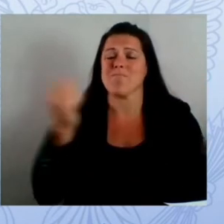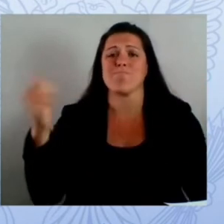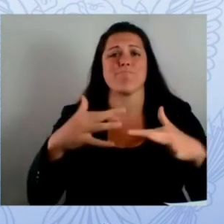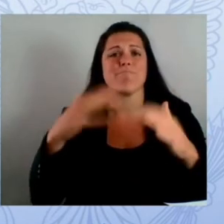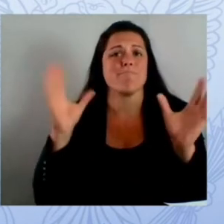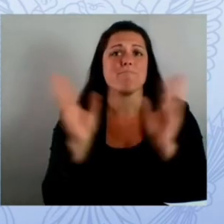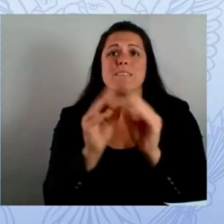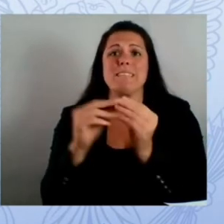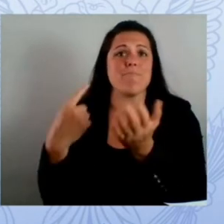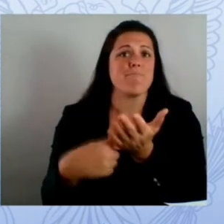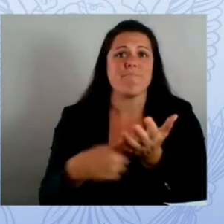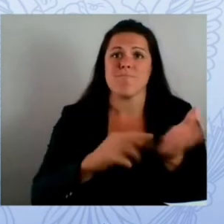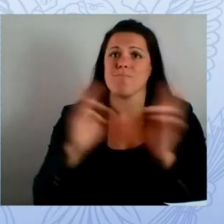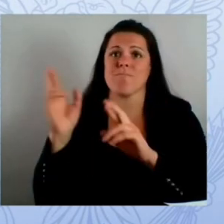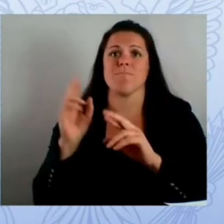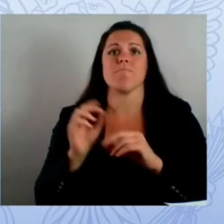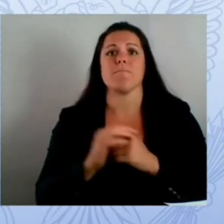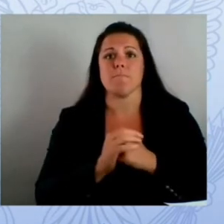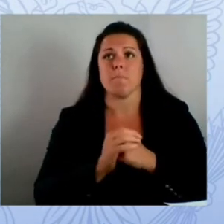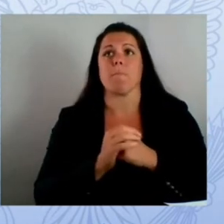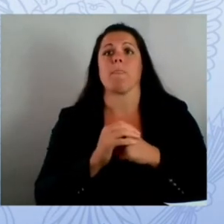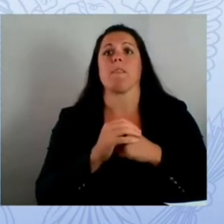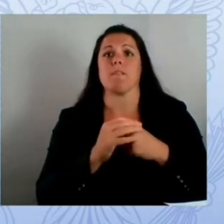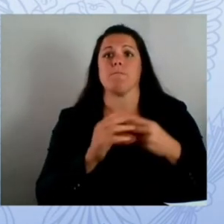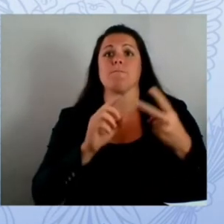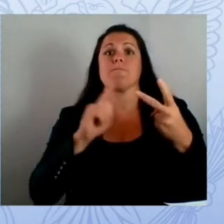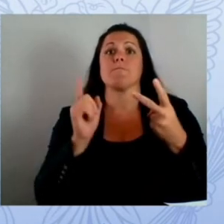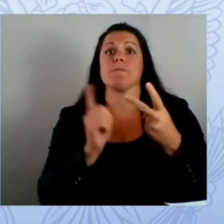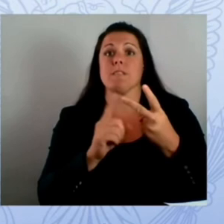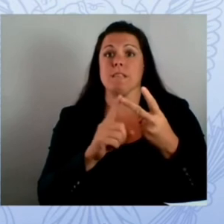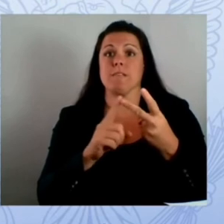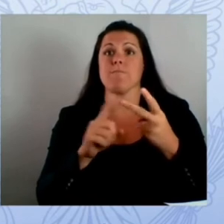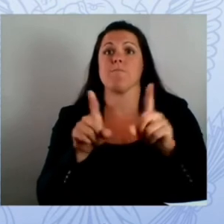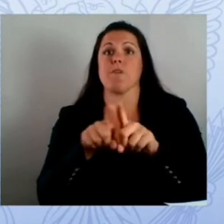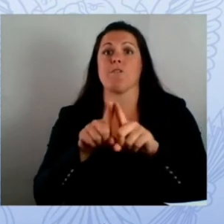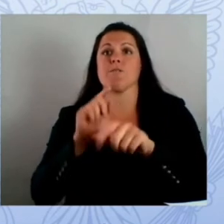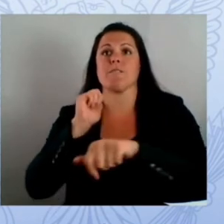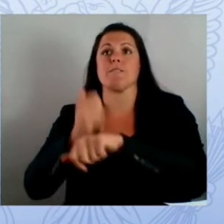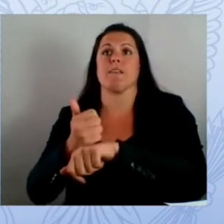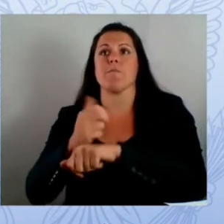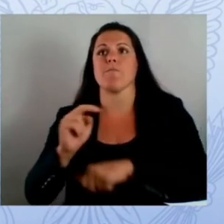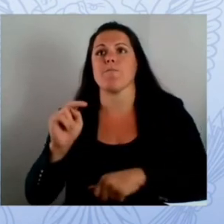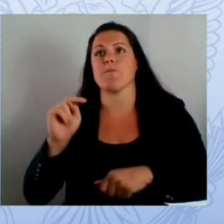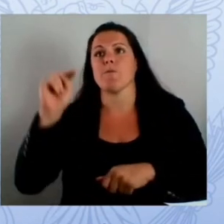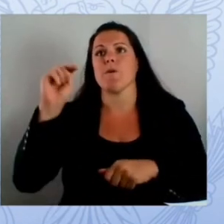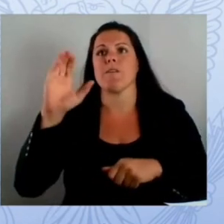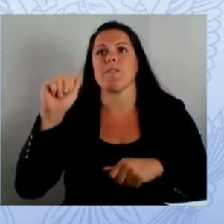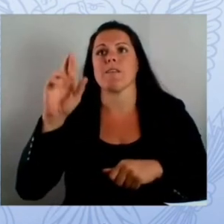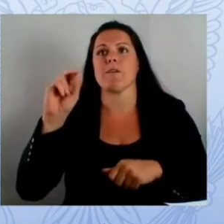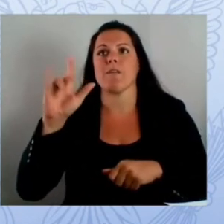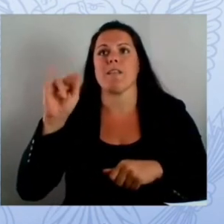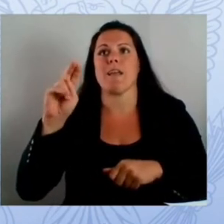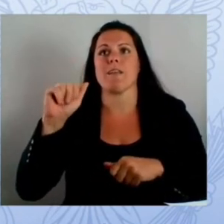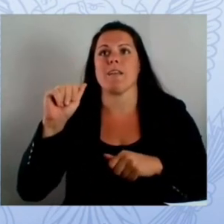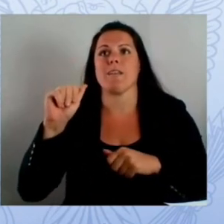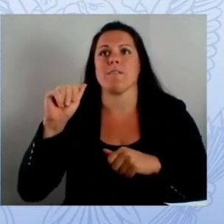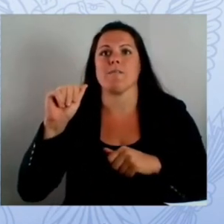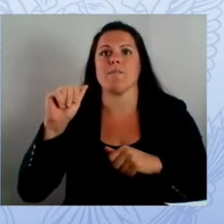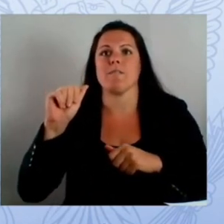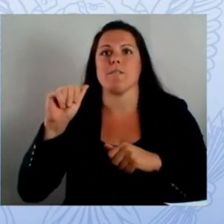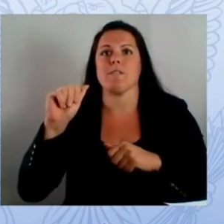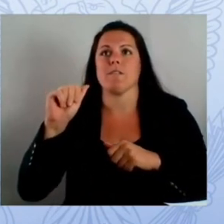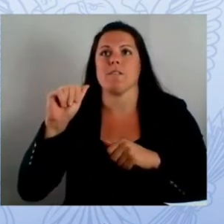jctf consists of the north carolina emergency management department of information technology the national guard